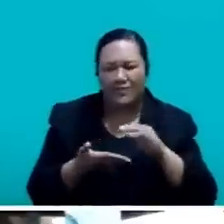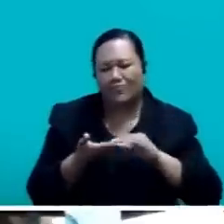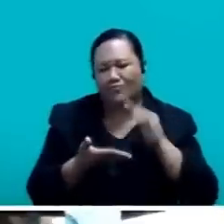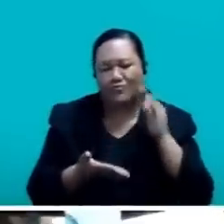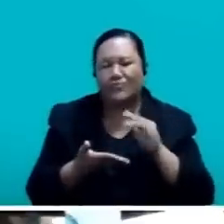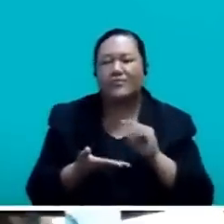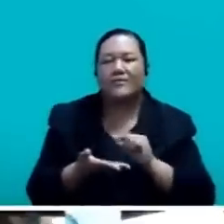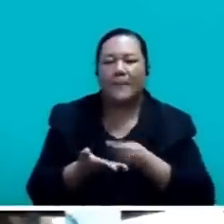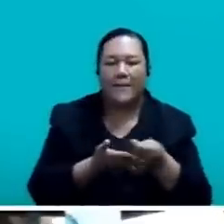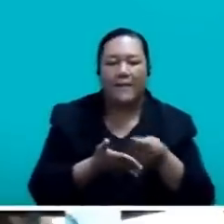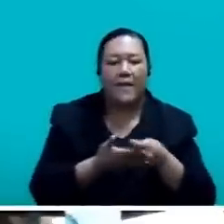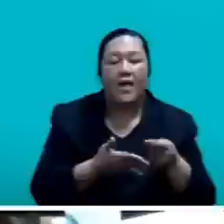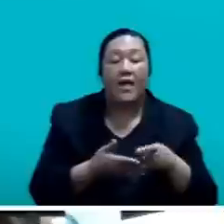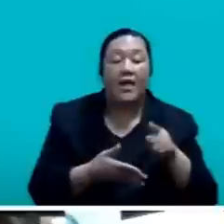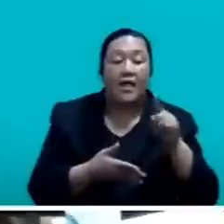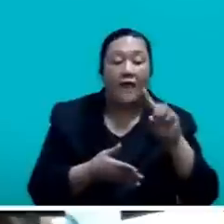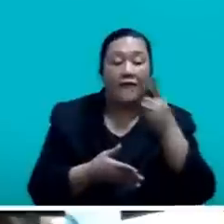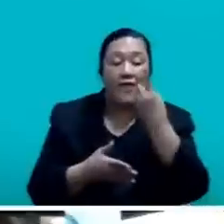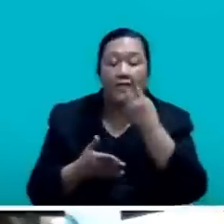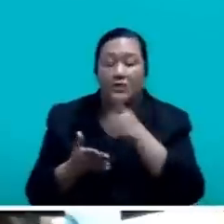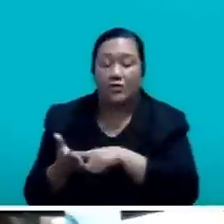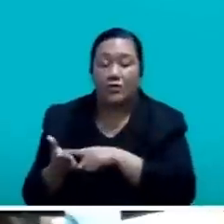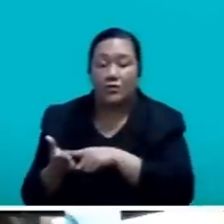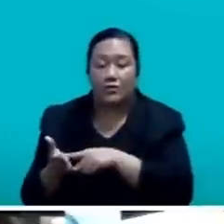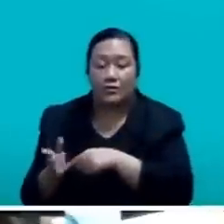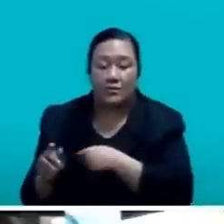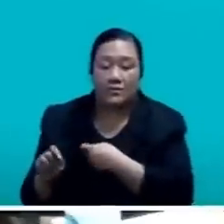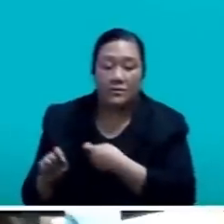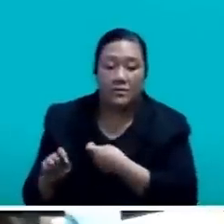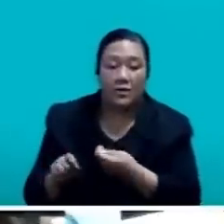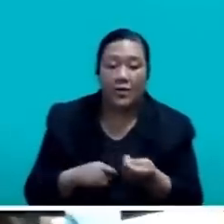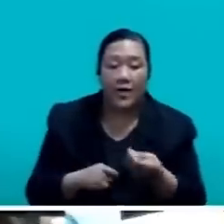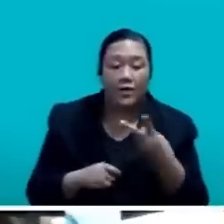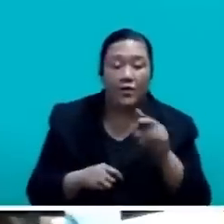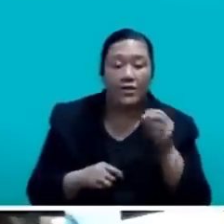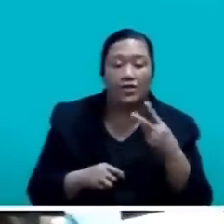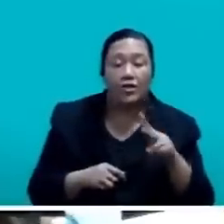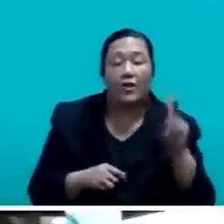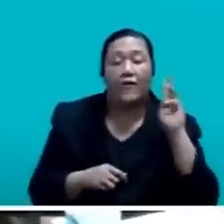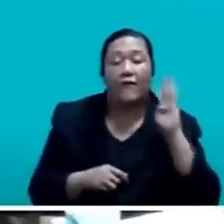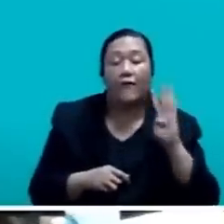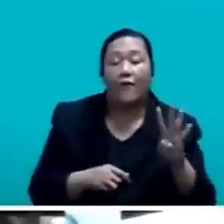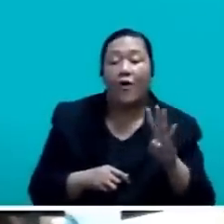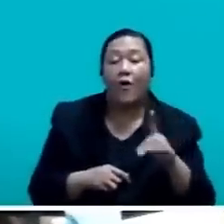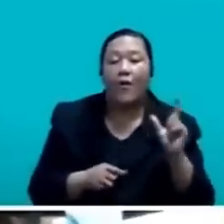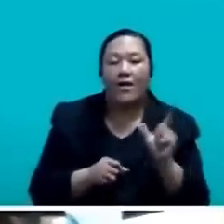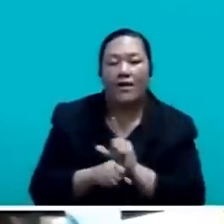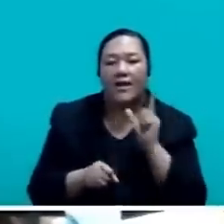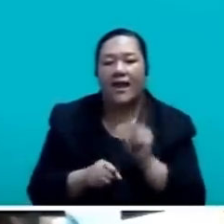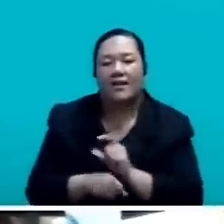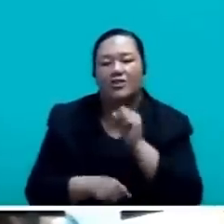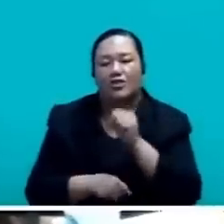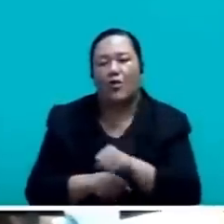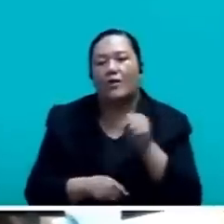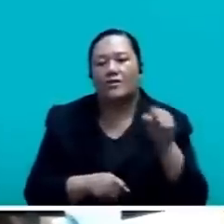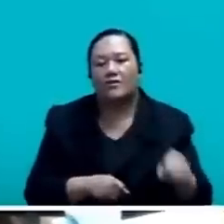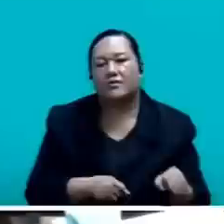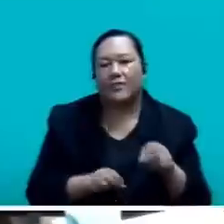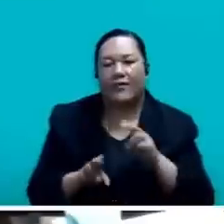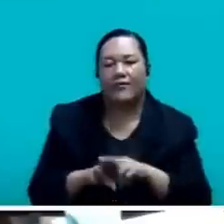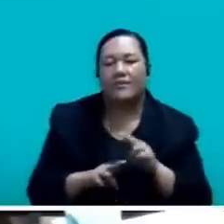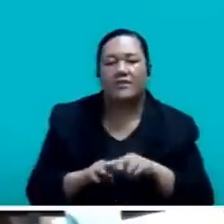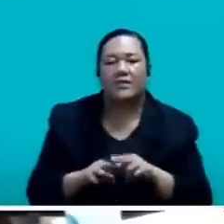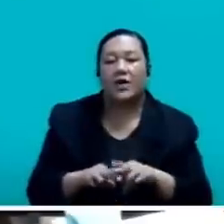rates by 1st of January 2024. We are creating a Fijian scholarship scheme that will free up